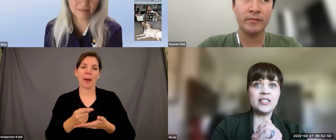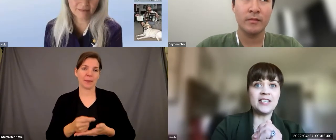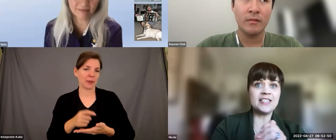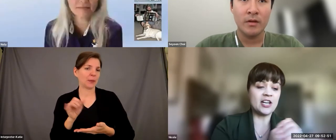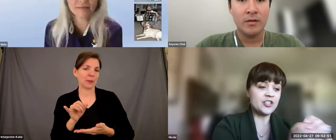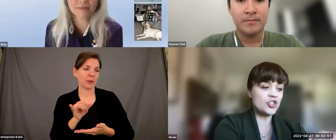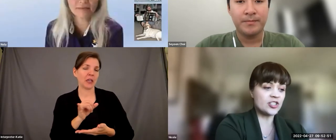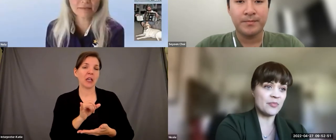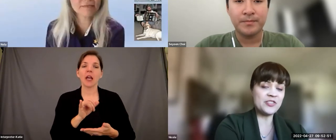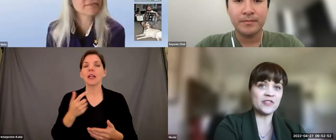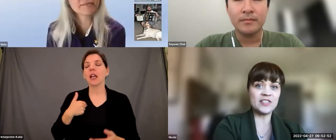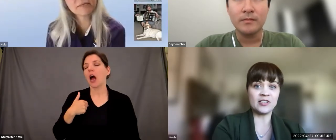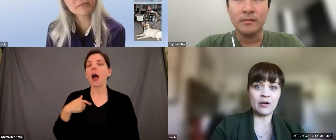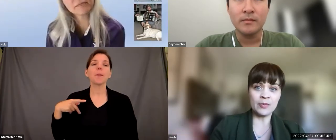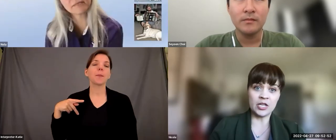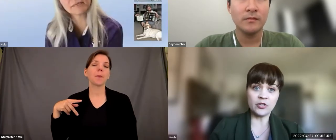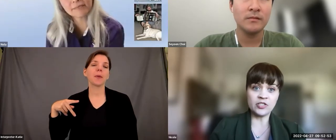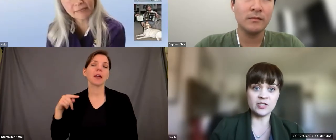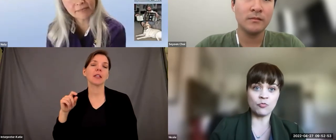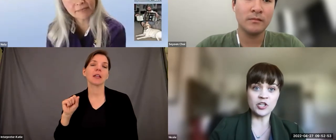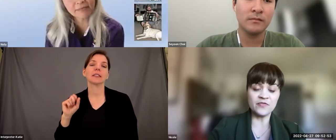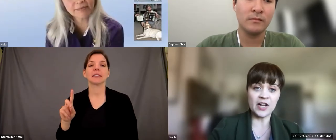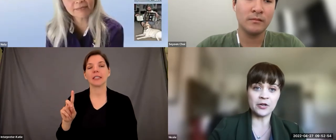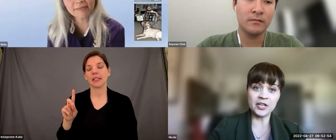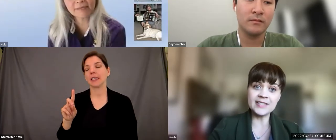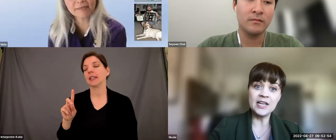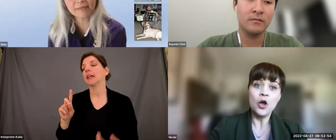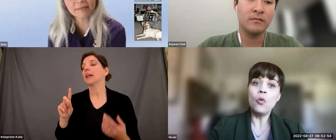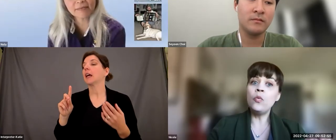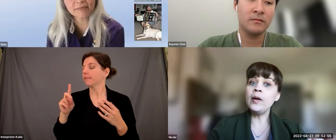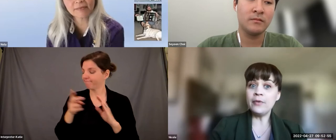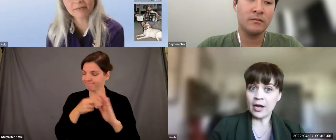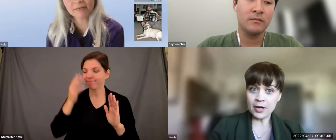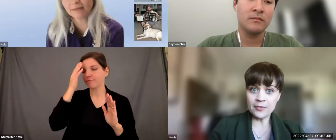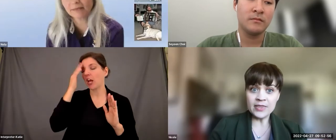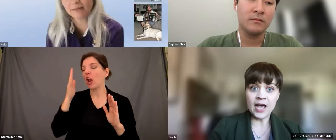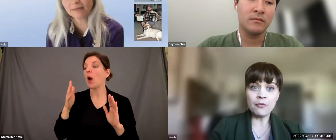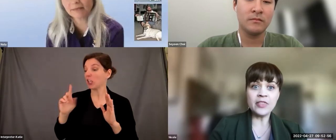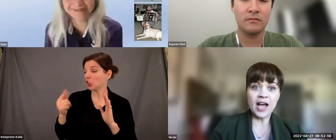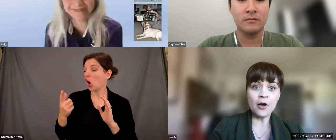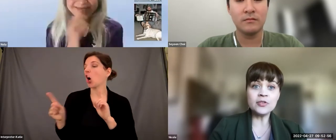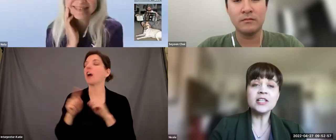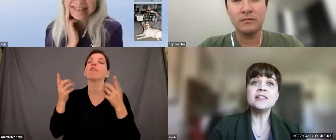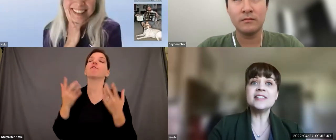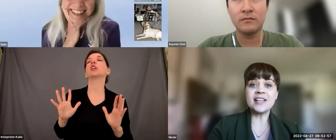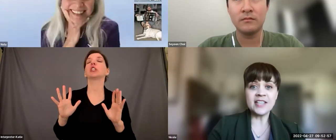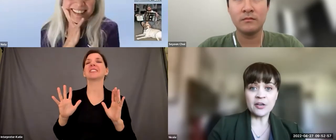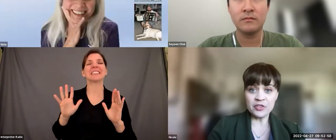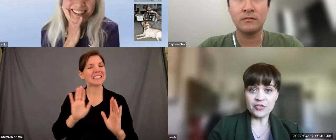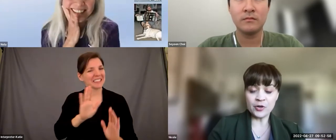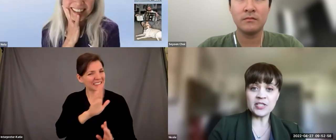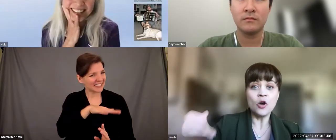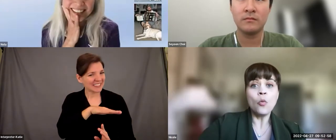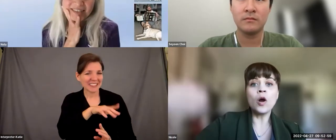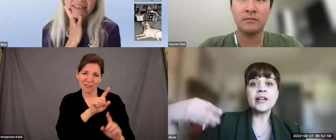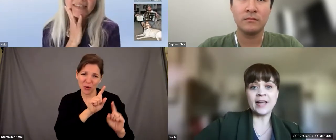severe ptsd i just got my service dog now i'm gonna go to watch some fireworks we would not recommend that without discussing it